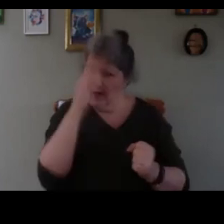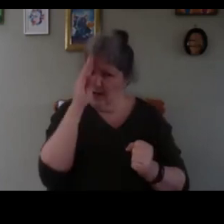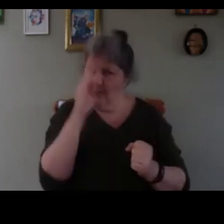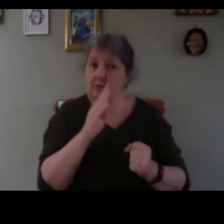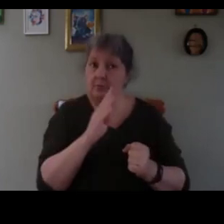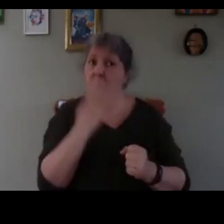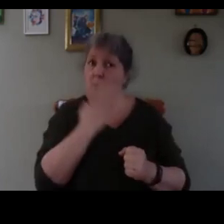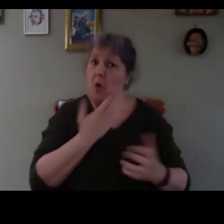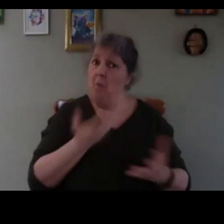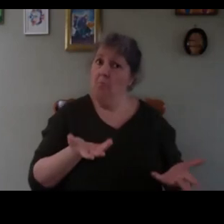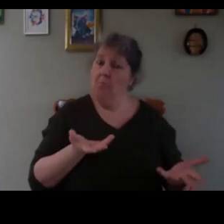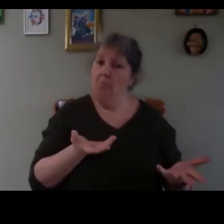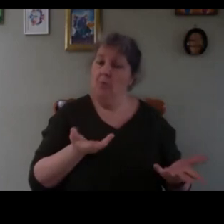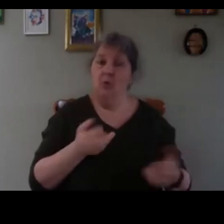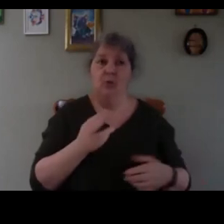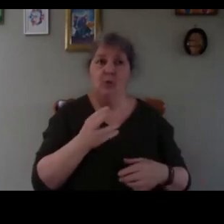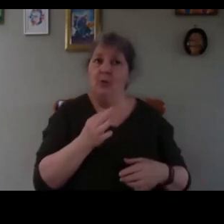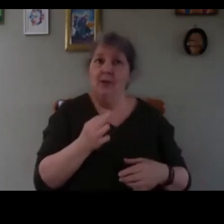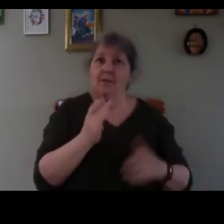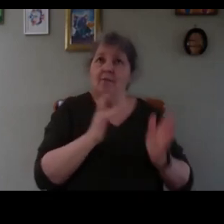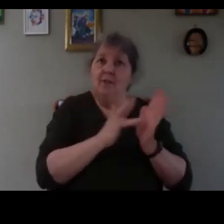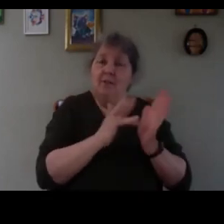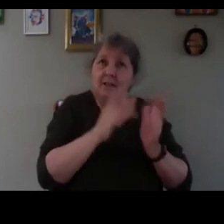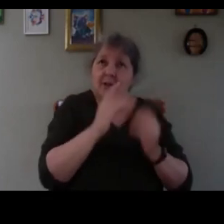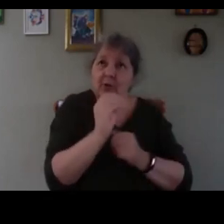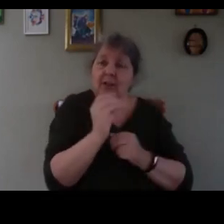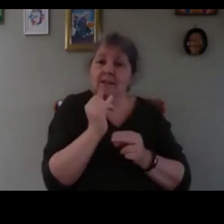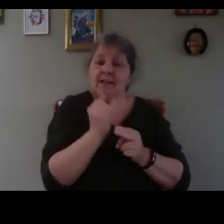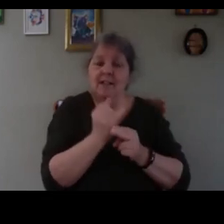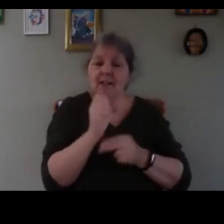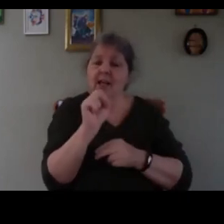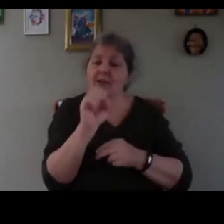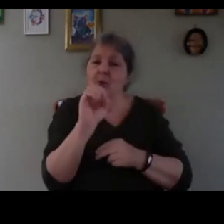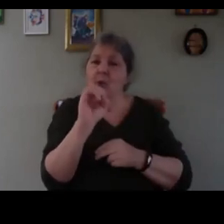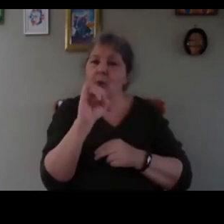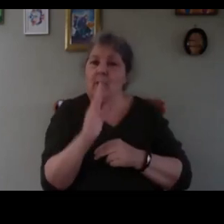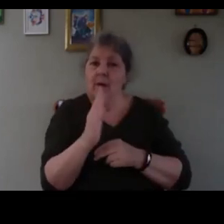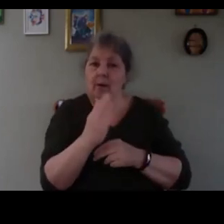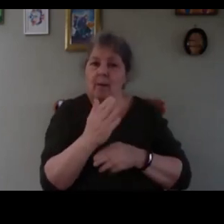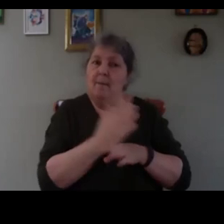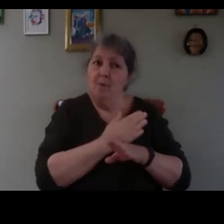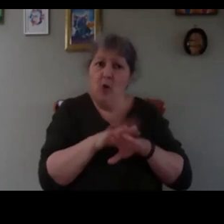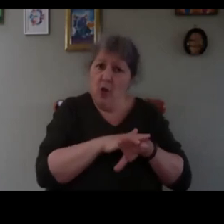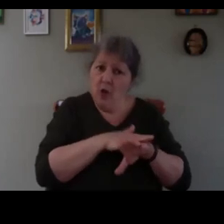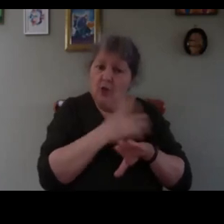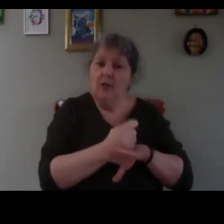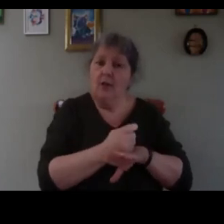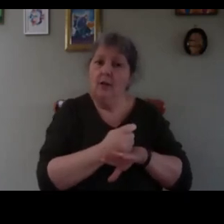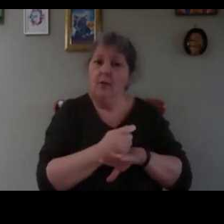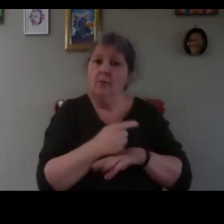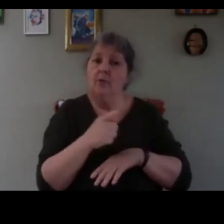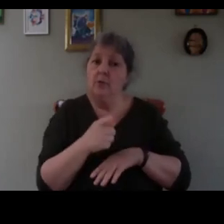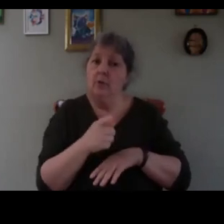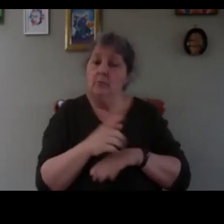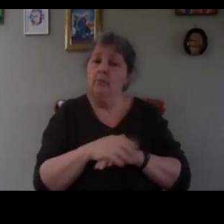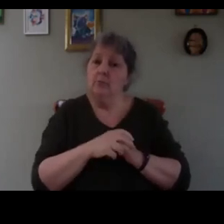very warm because you don't get 15 degrees in the soil before quite a long time so that's the big advantage of